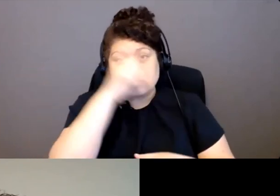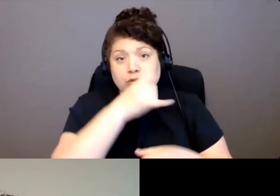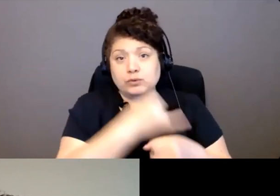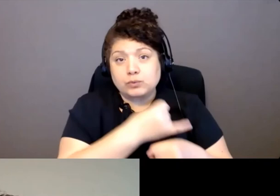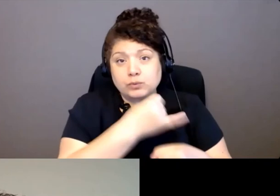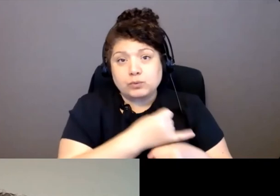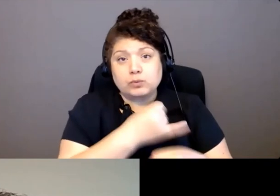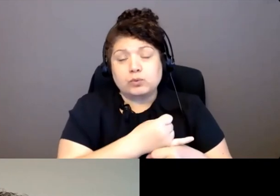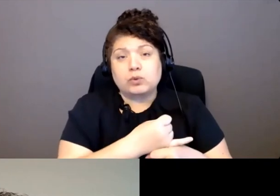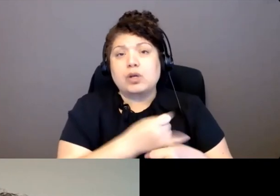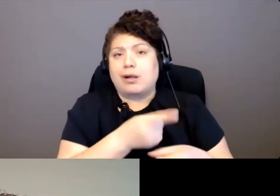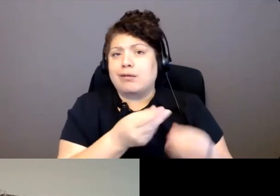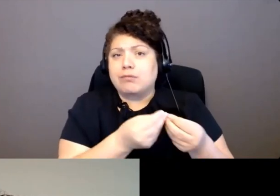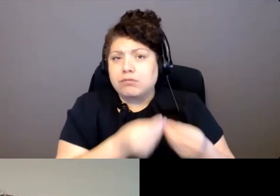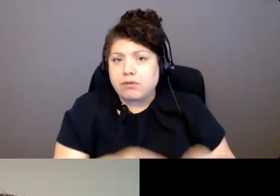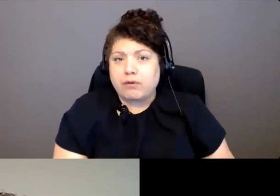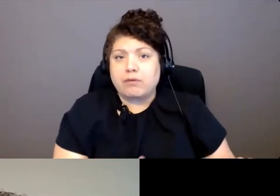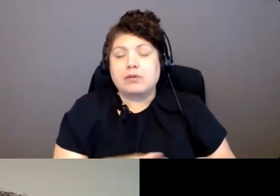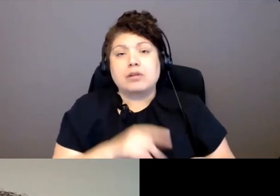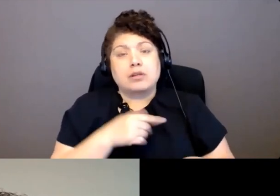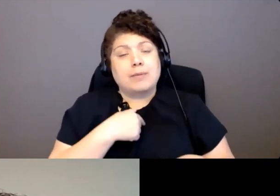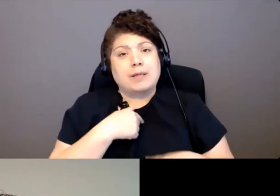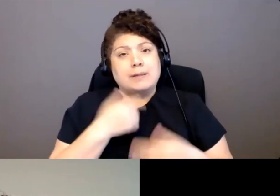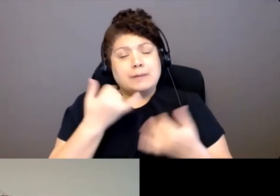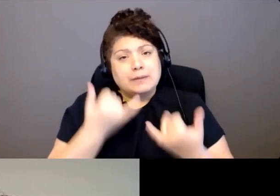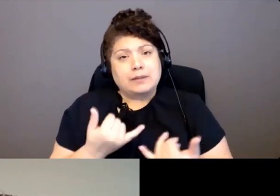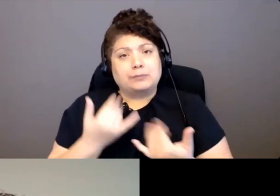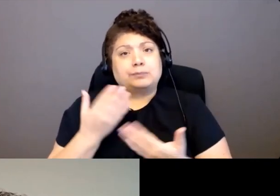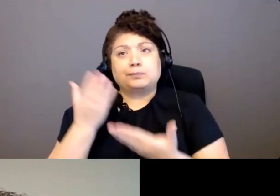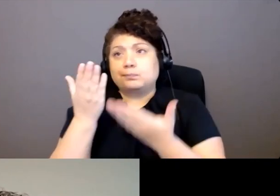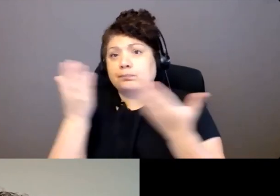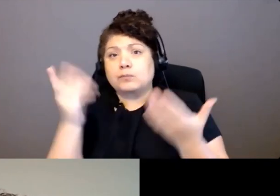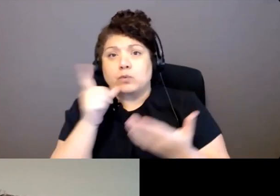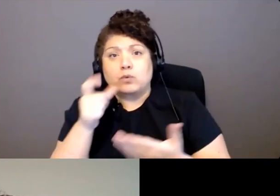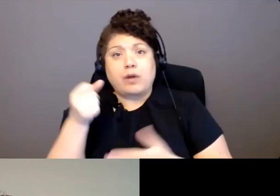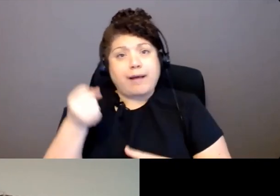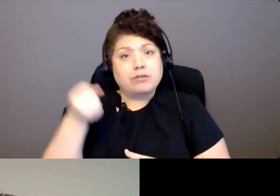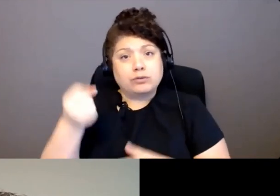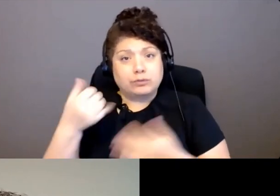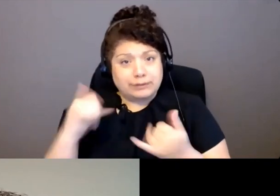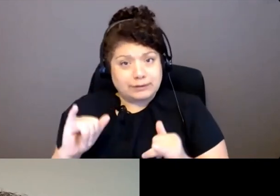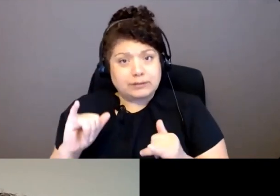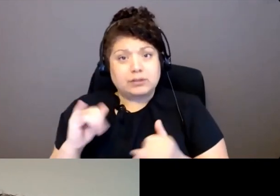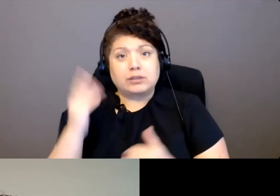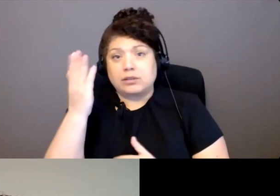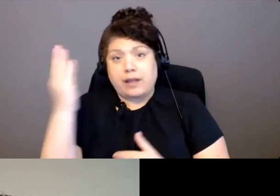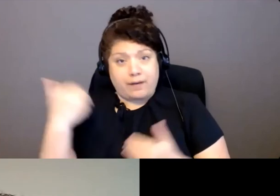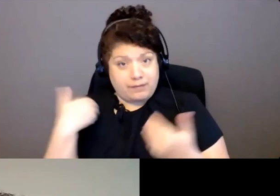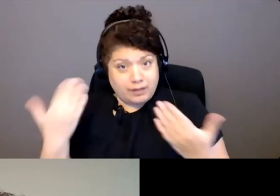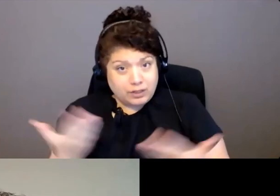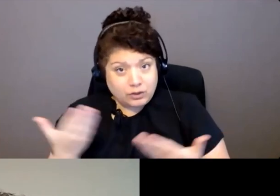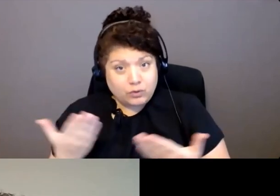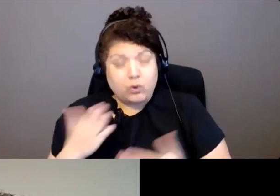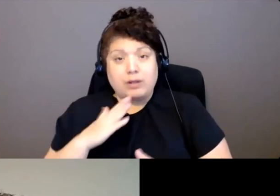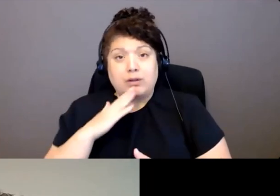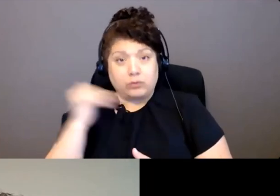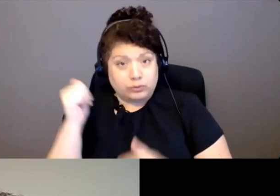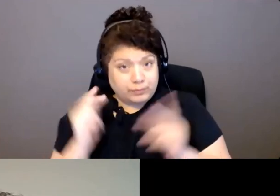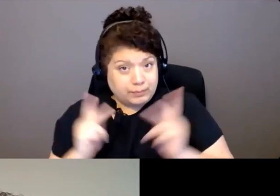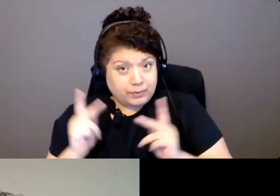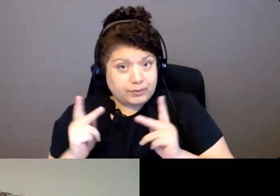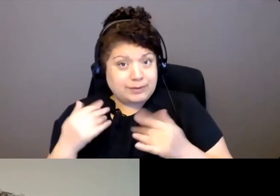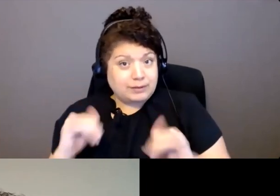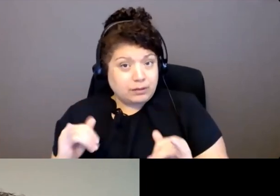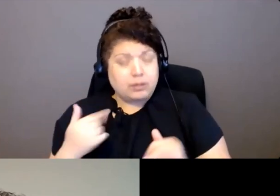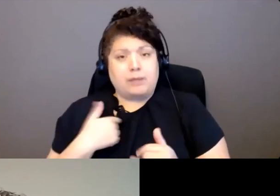elders that are here with us. And so I get much wisdom